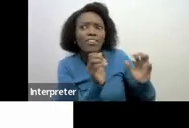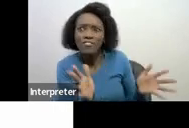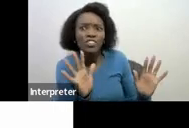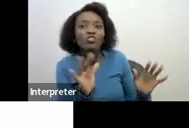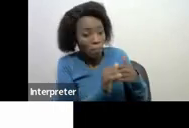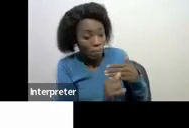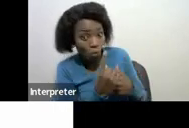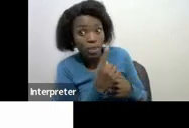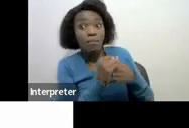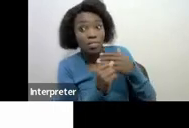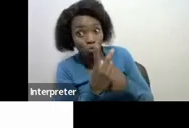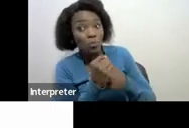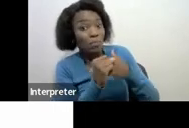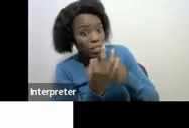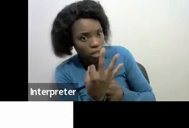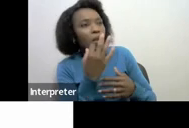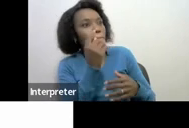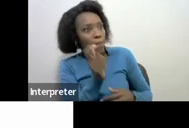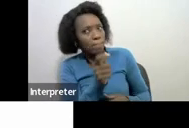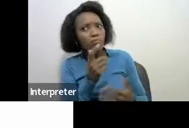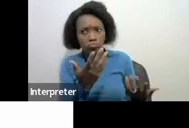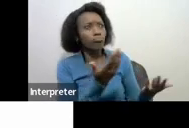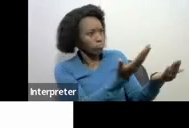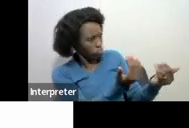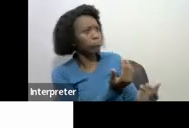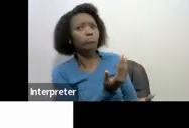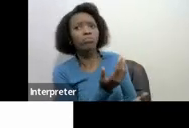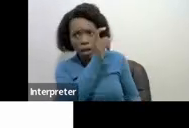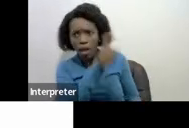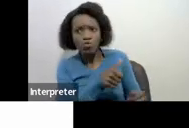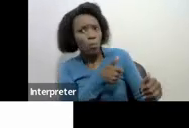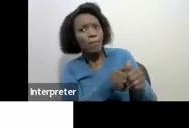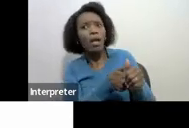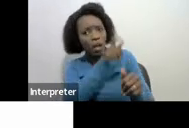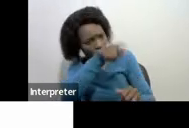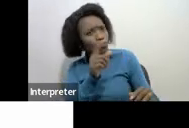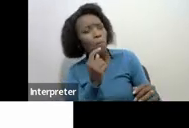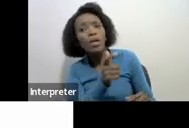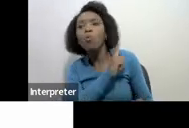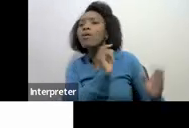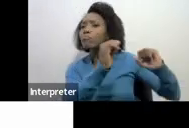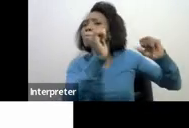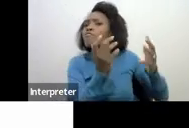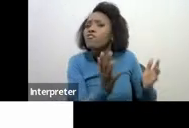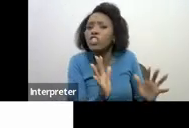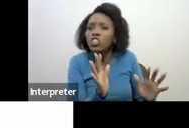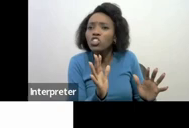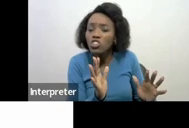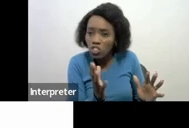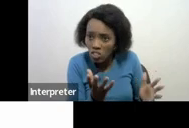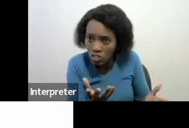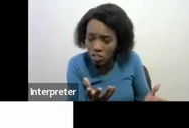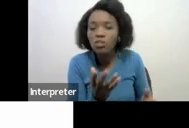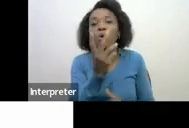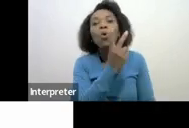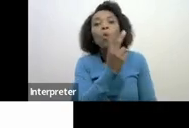month three and we expect you to comply with those terms that we will have agreed on and